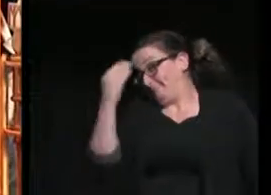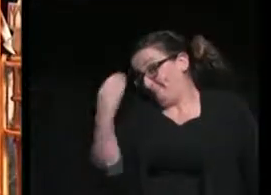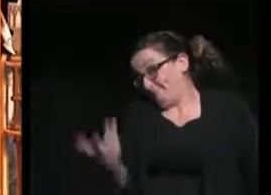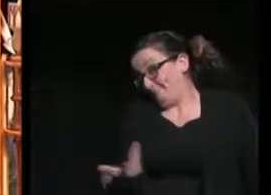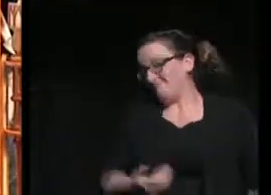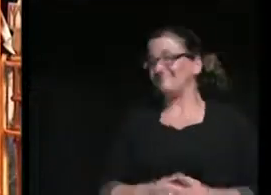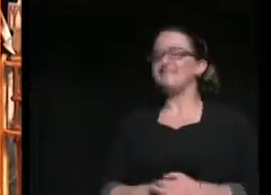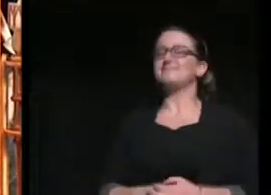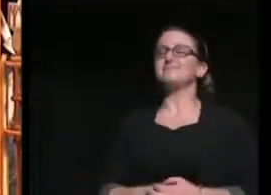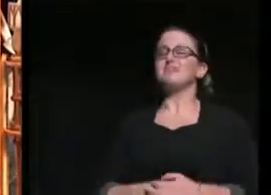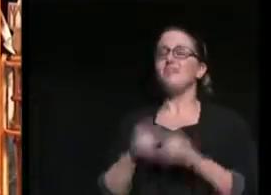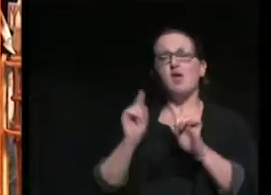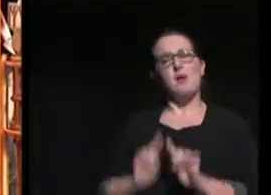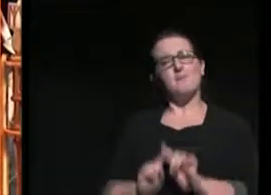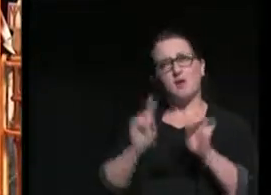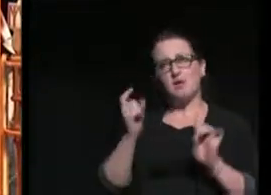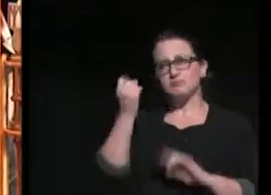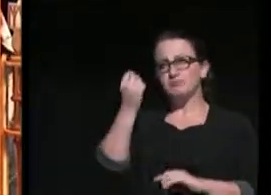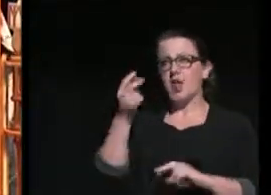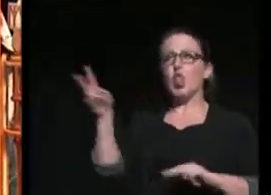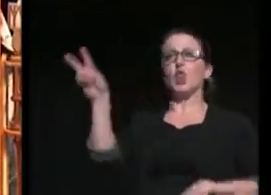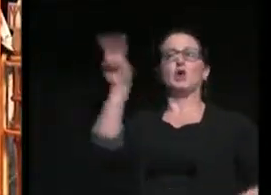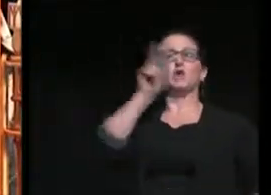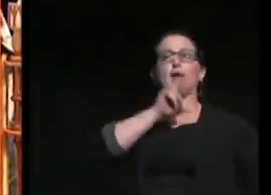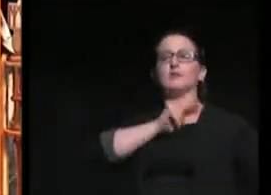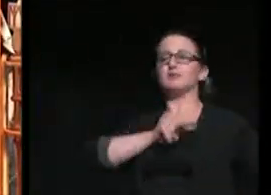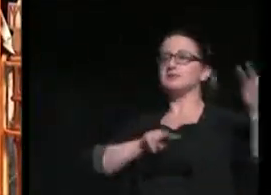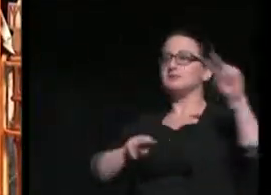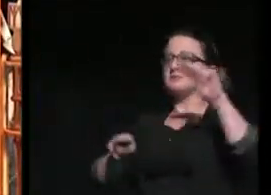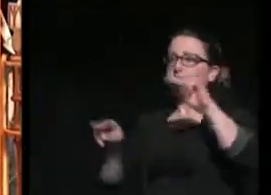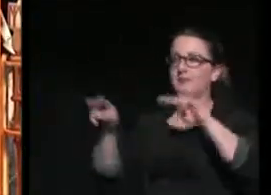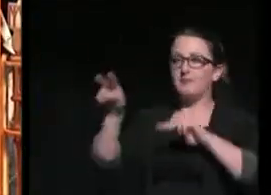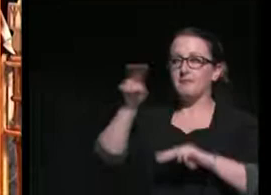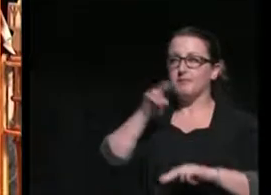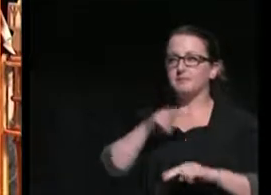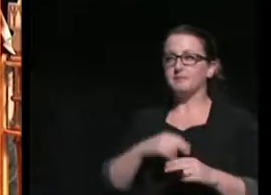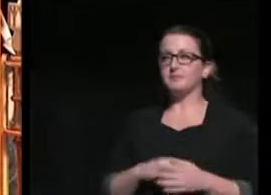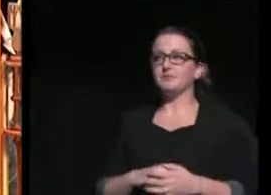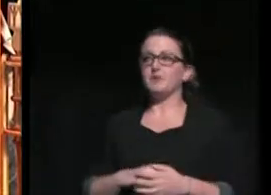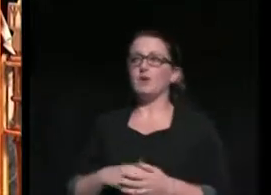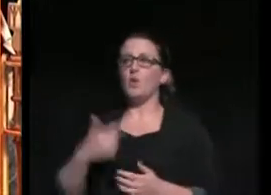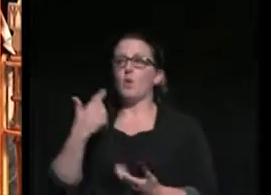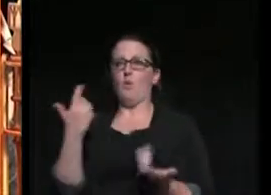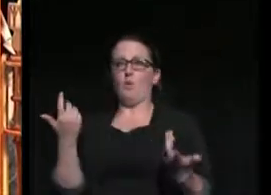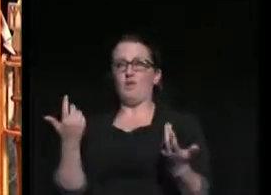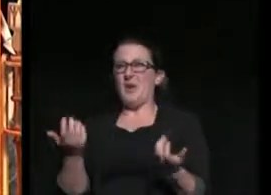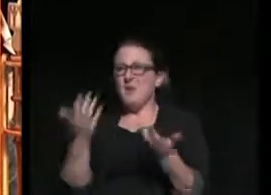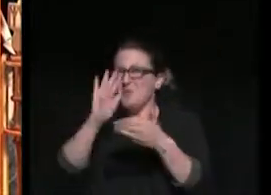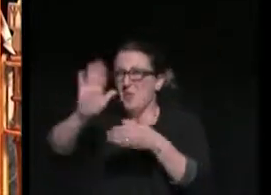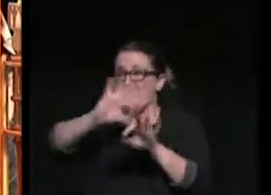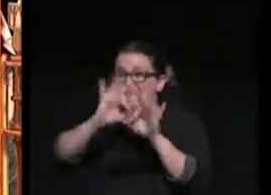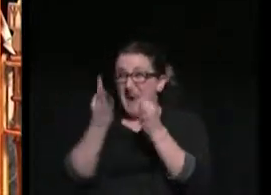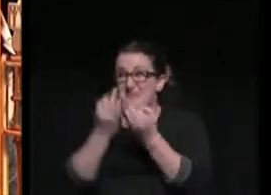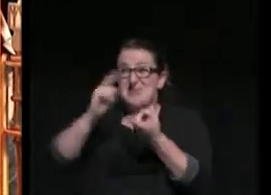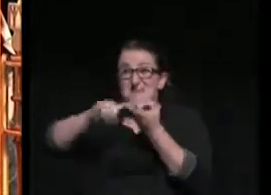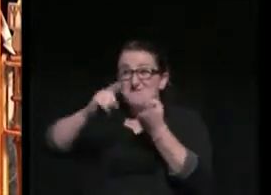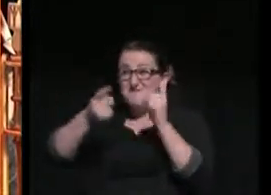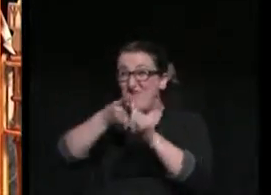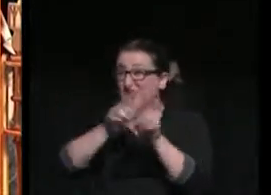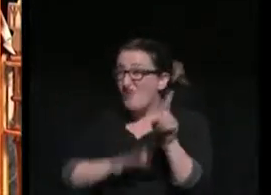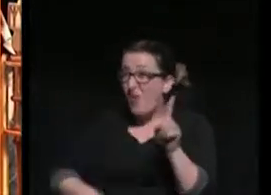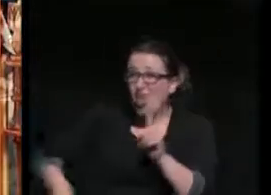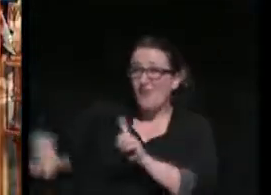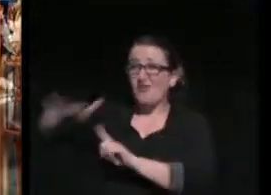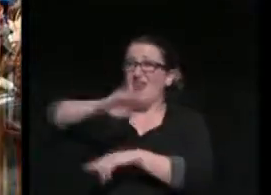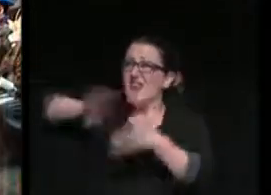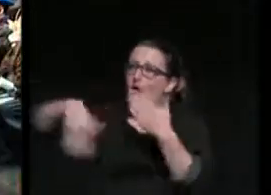But even more, look around. We're surrounded by your family and friends. Every single one of them helped you